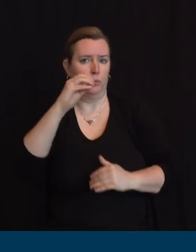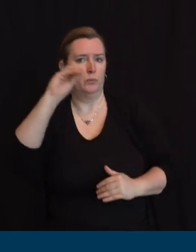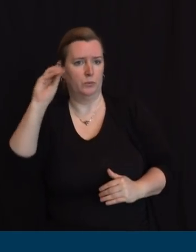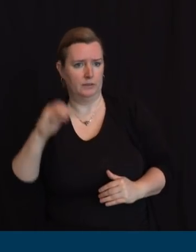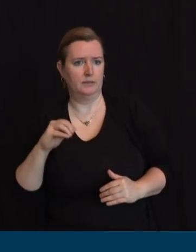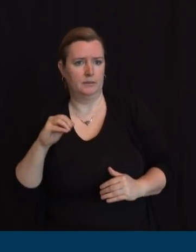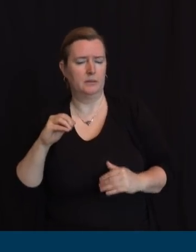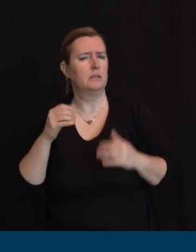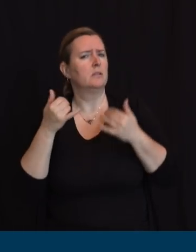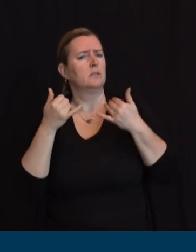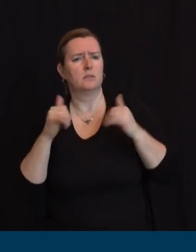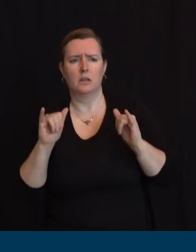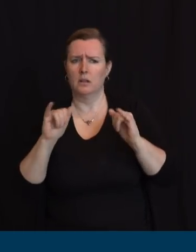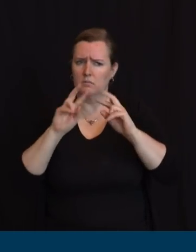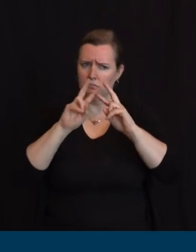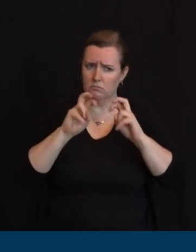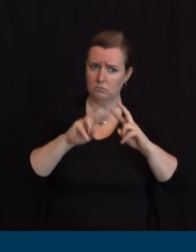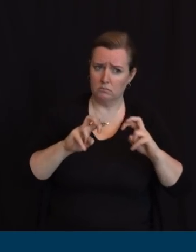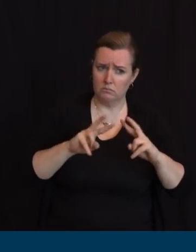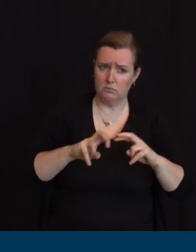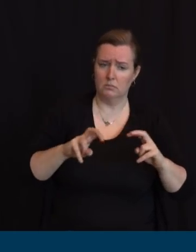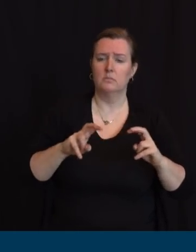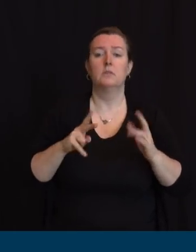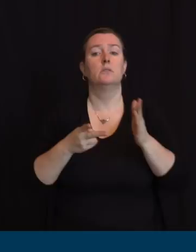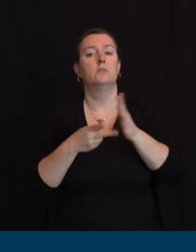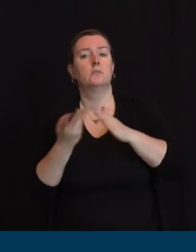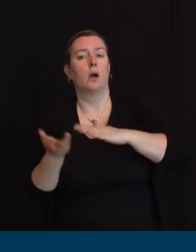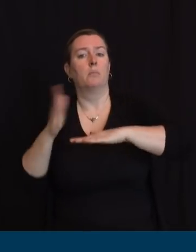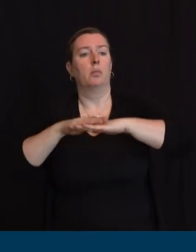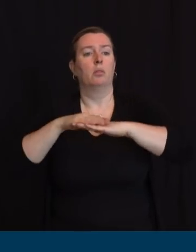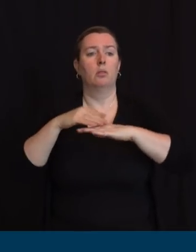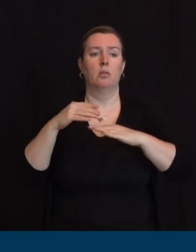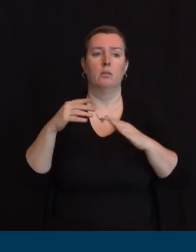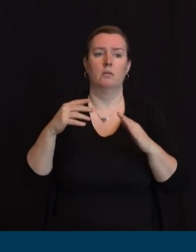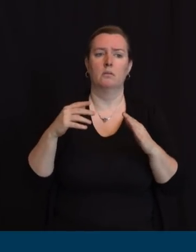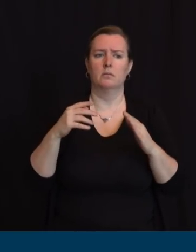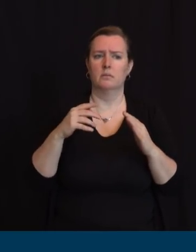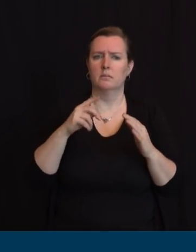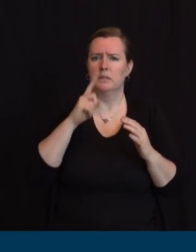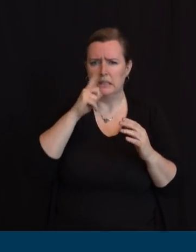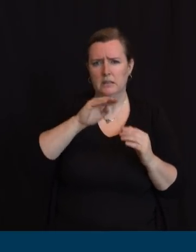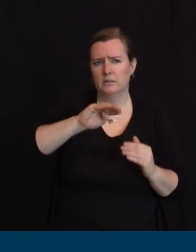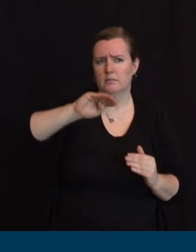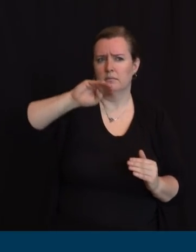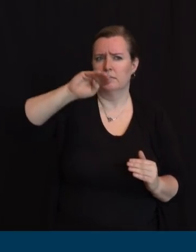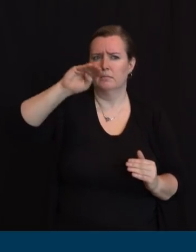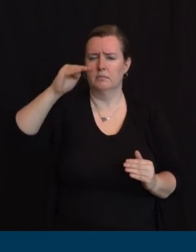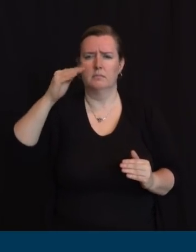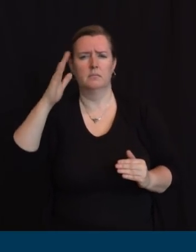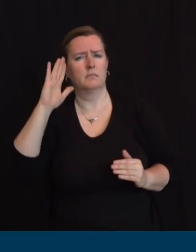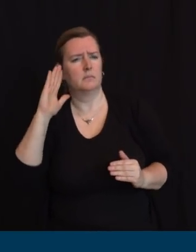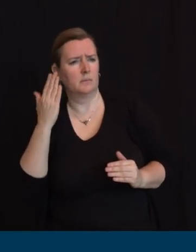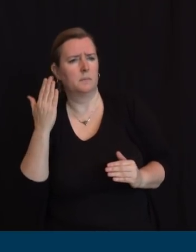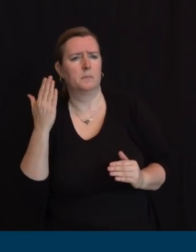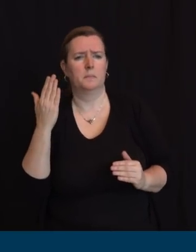the trend over time. And if this is the worst case, I think our hospitals